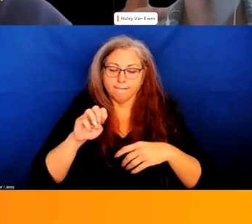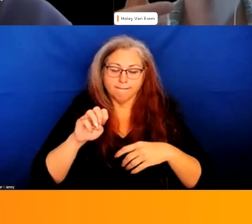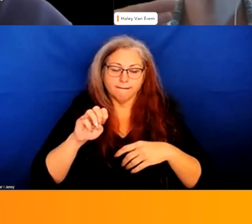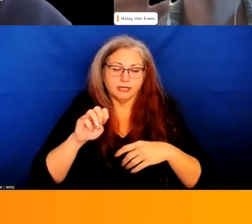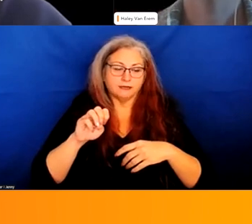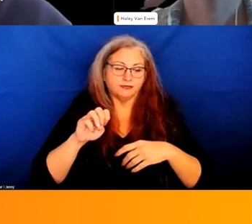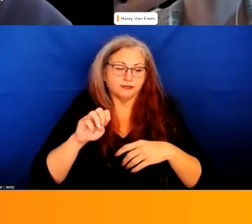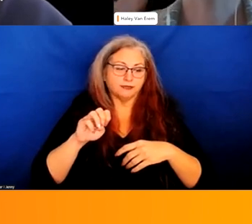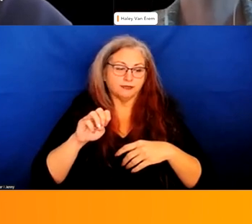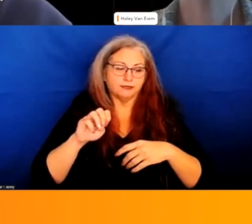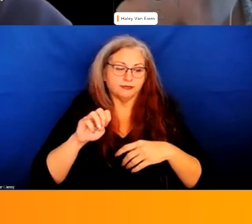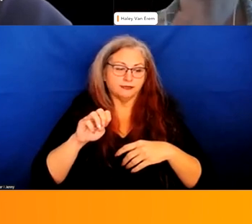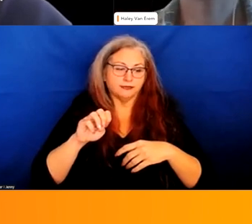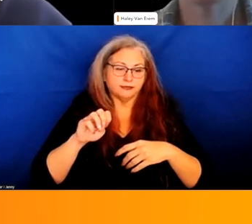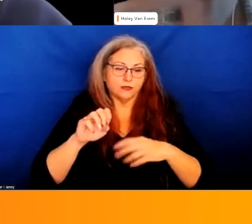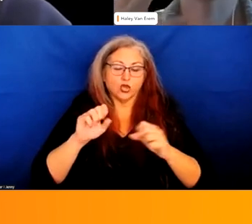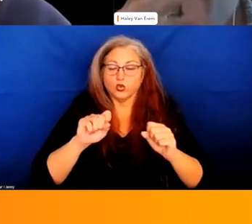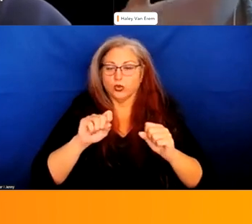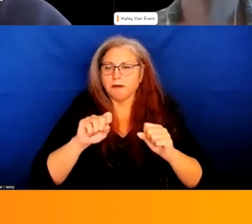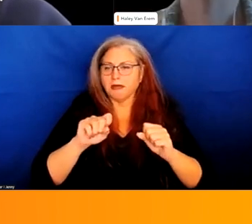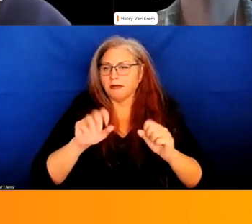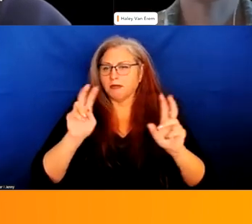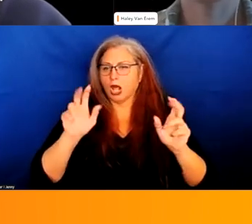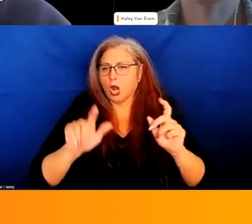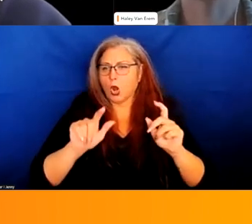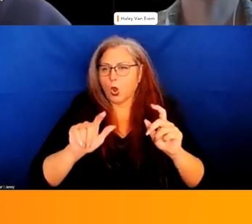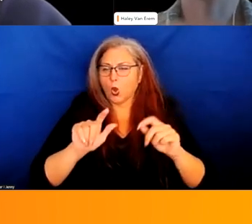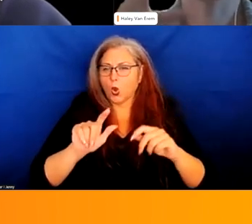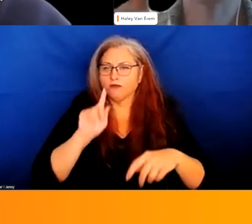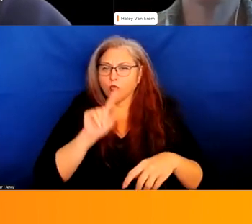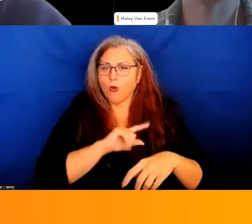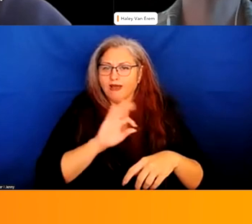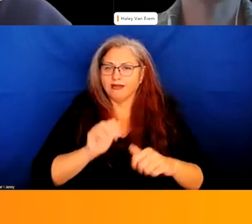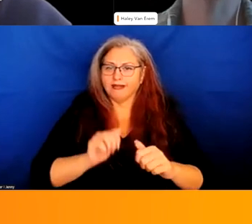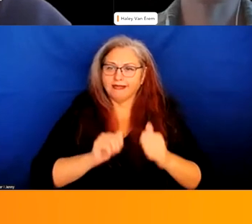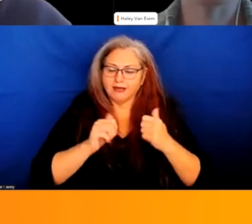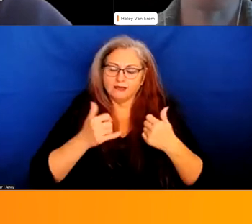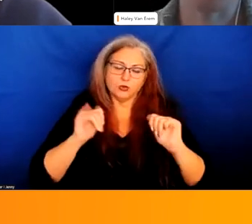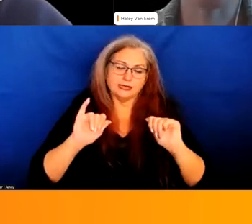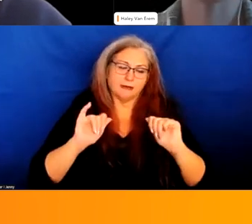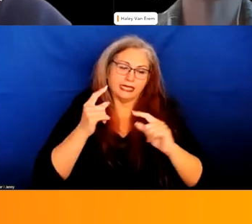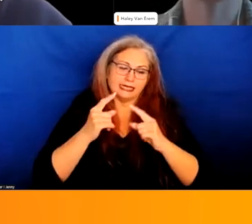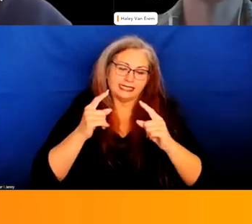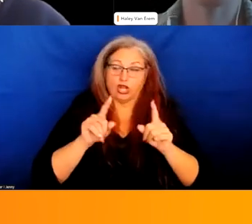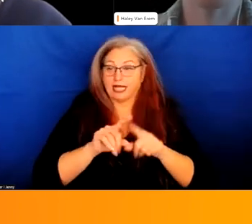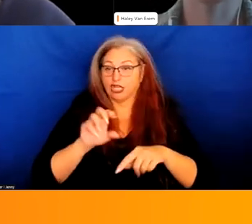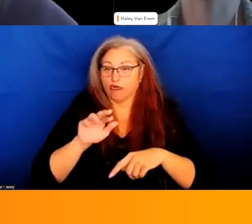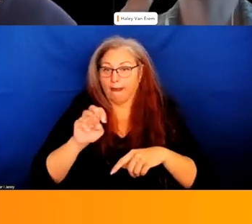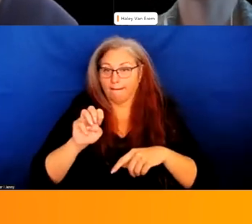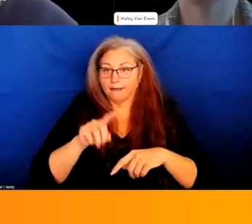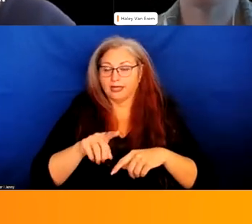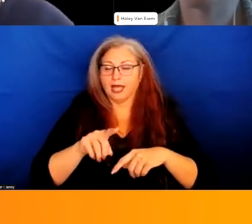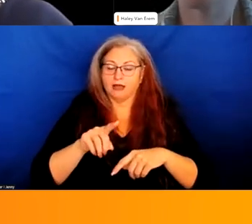can be pretty low you know quality of life offenses that are can still be considered crimes that law enforcement